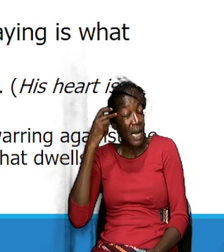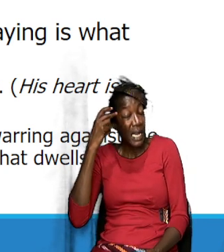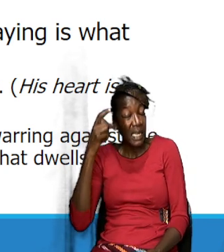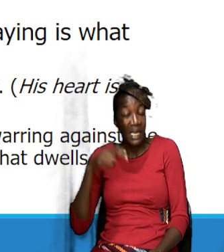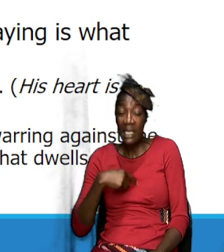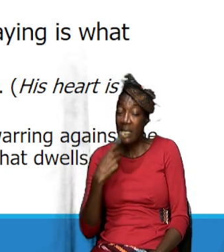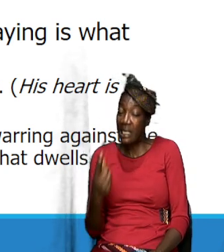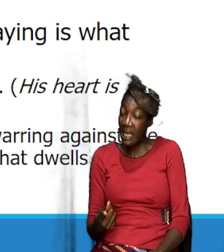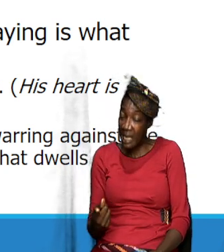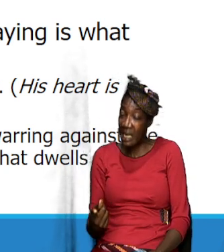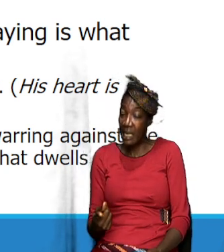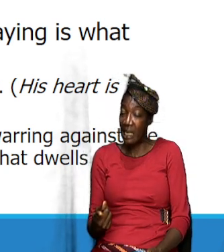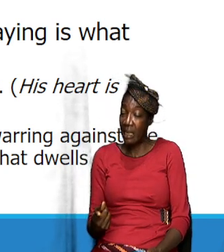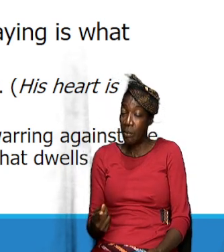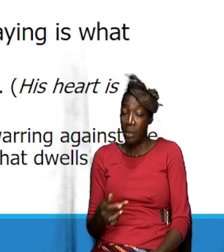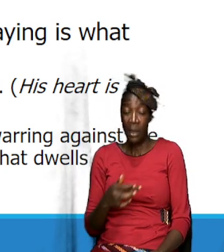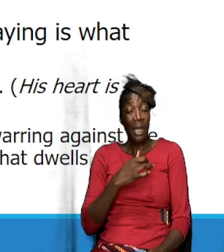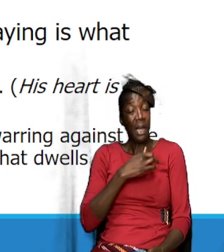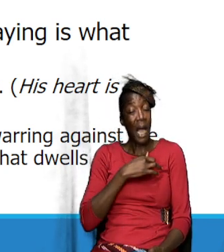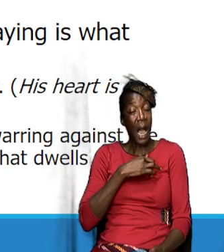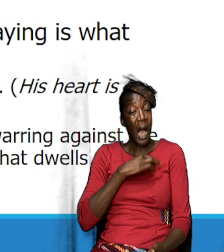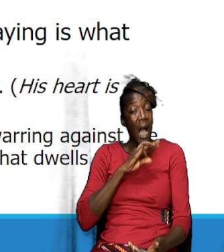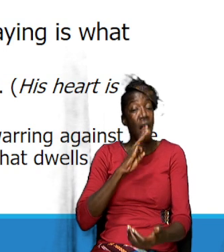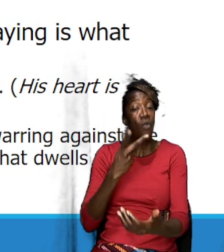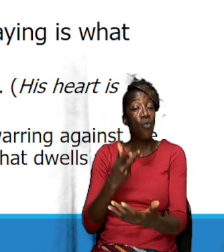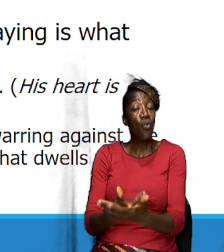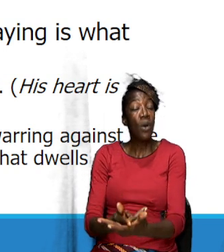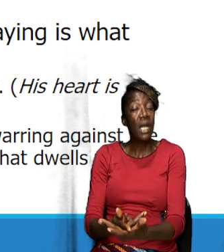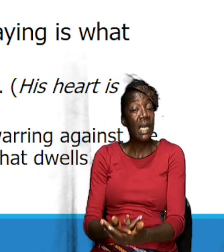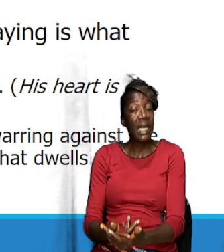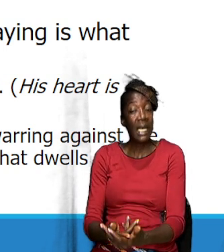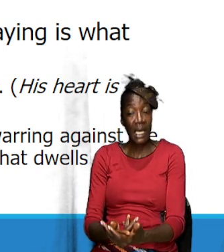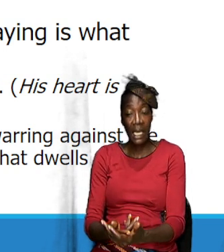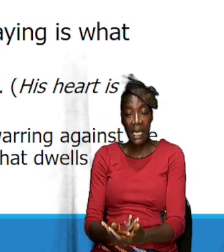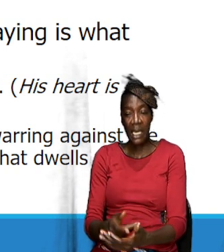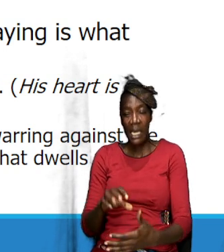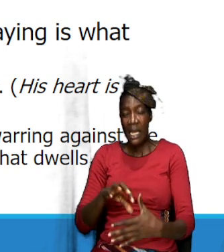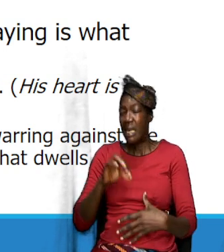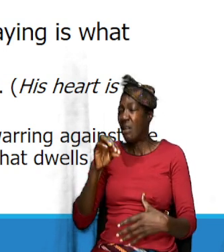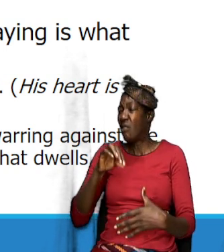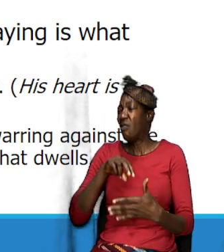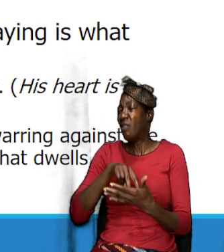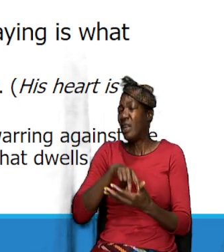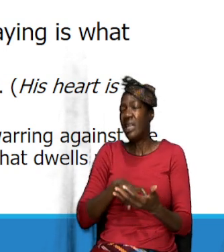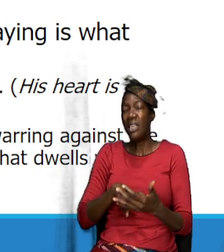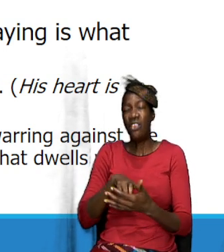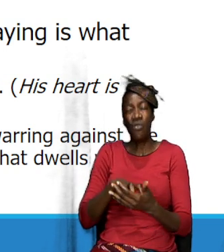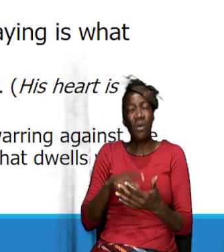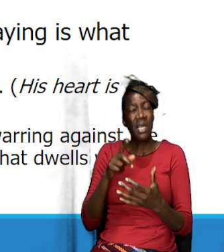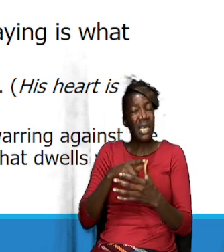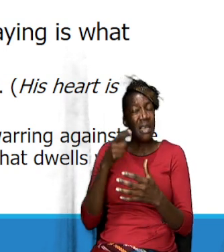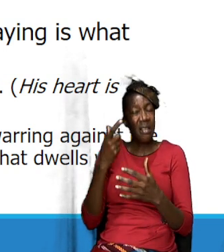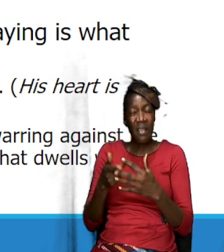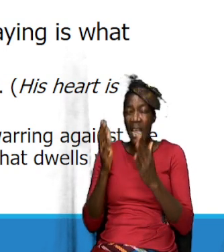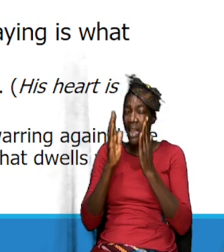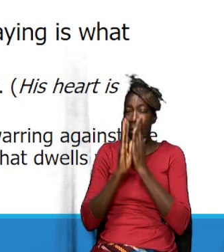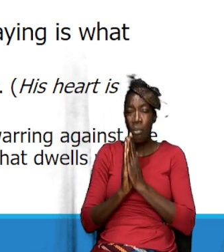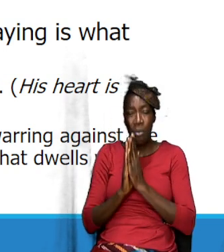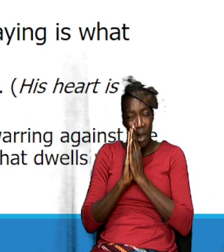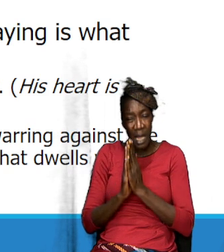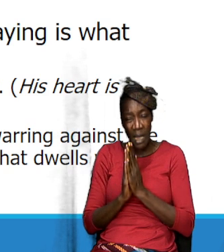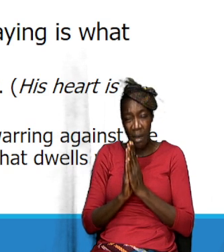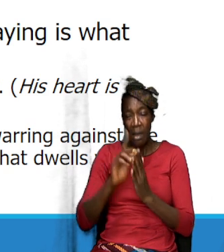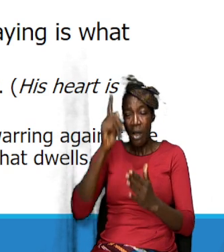heart is willing when the heart is willing and the flesh is weak then prayer is what